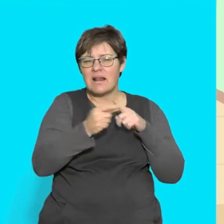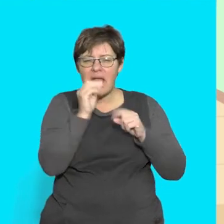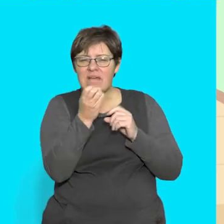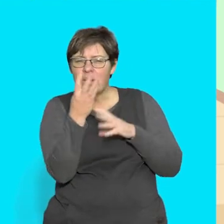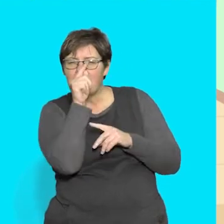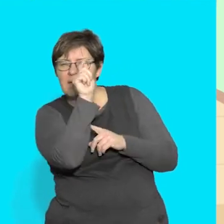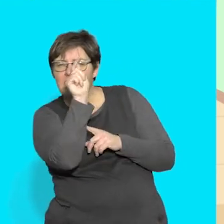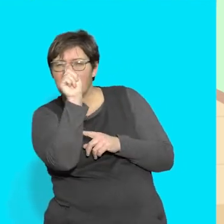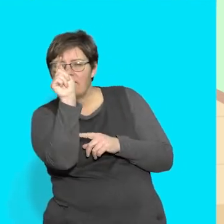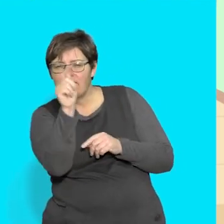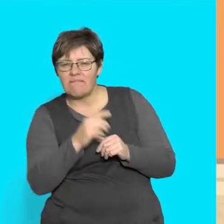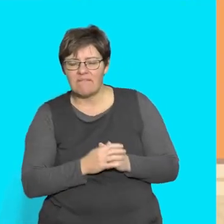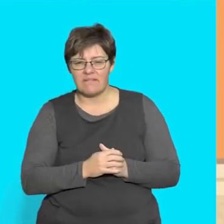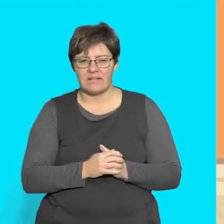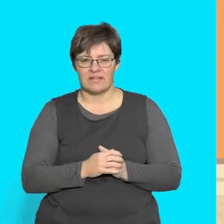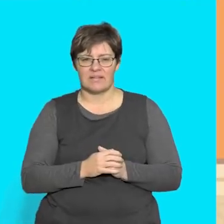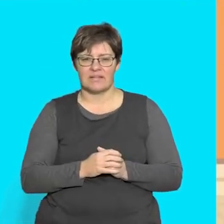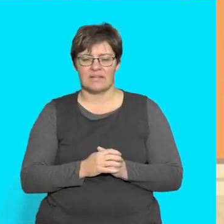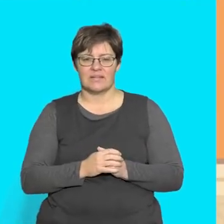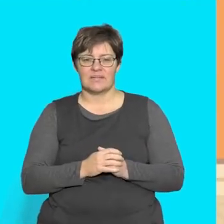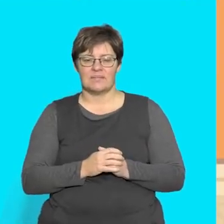many can